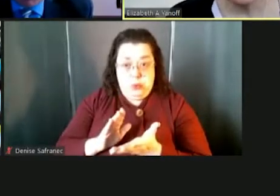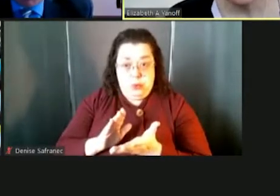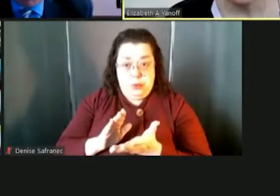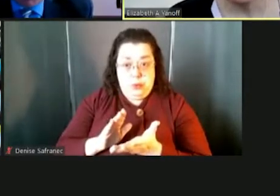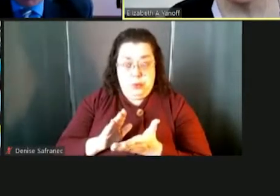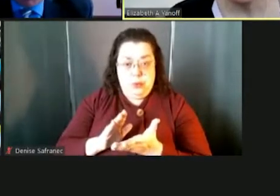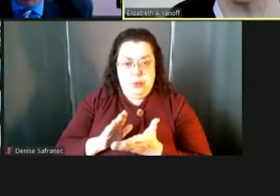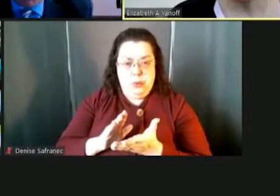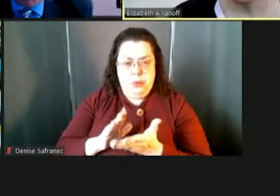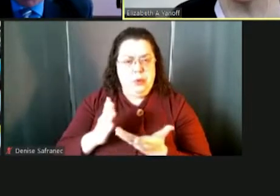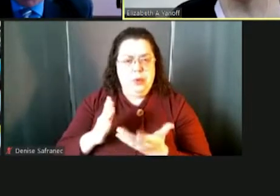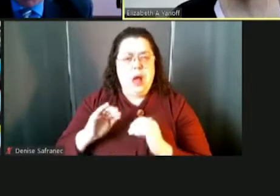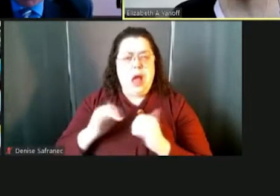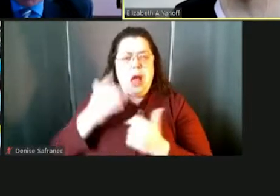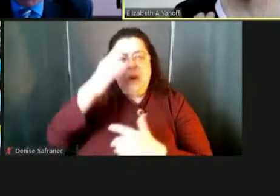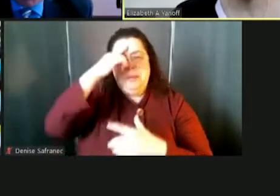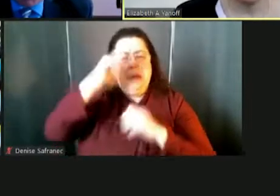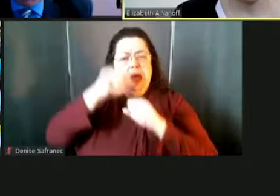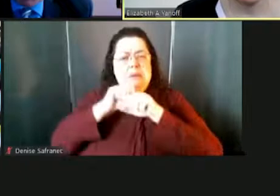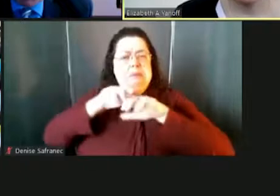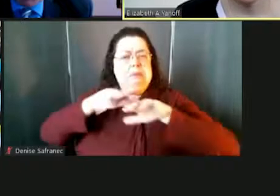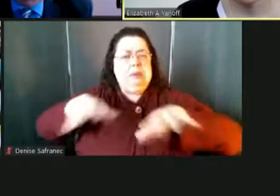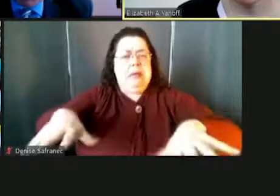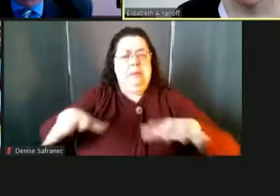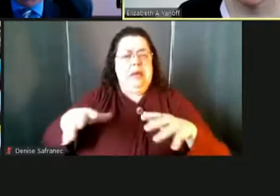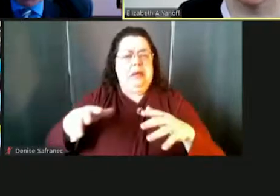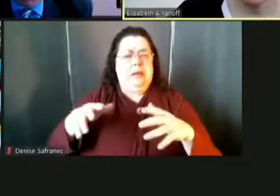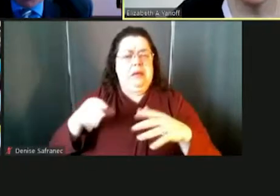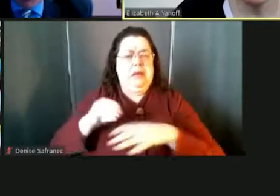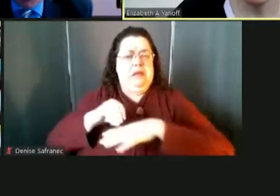the pandemic made that even more challenging?